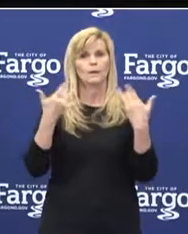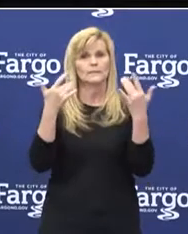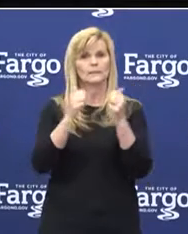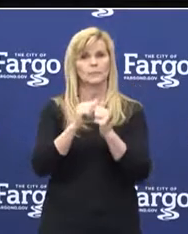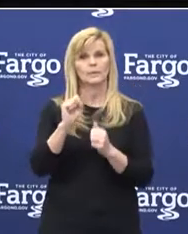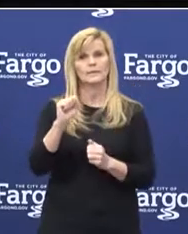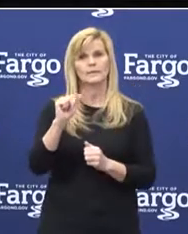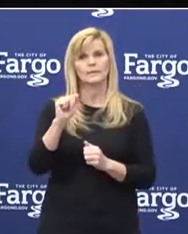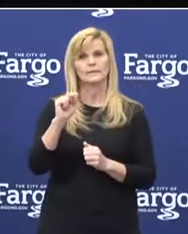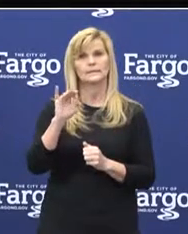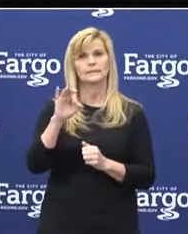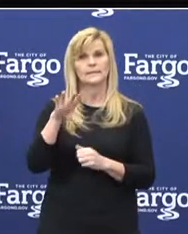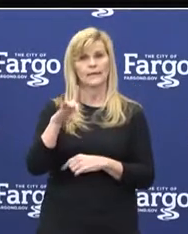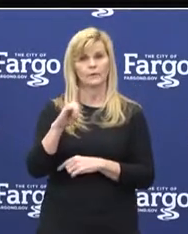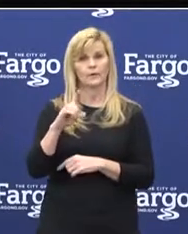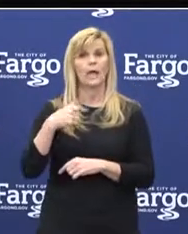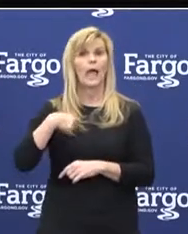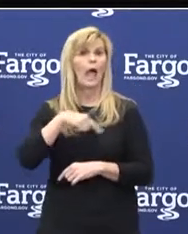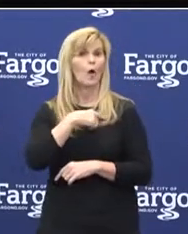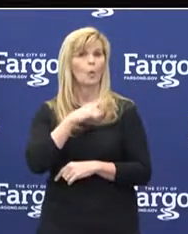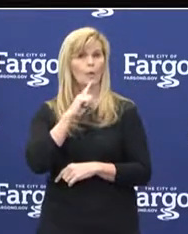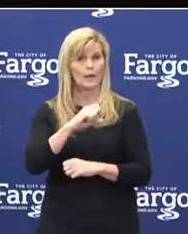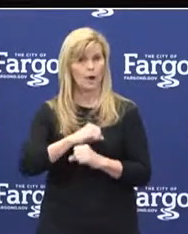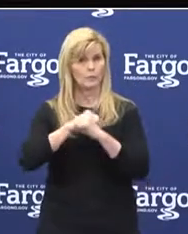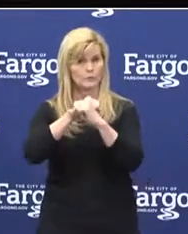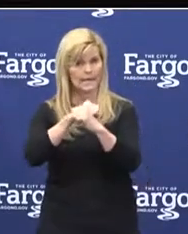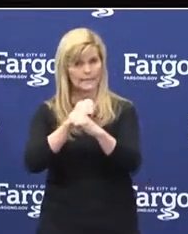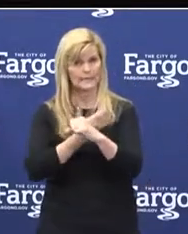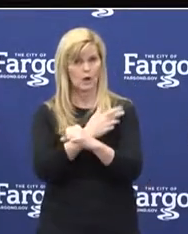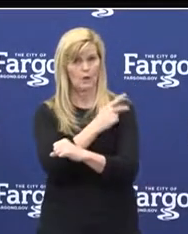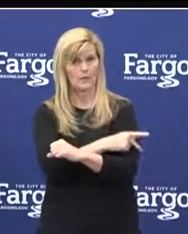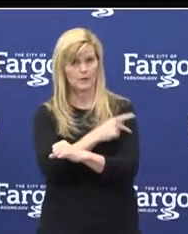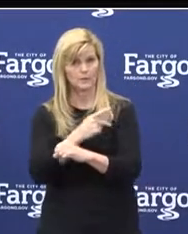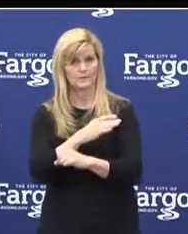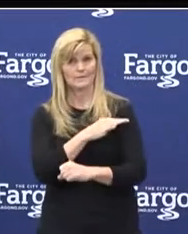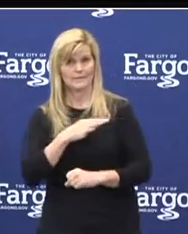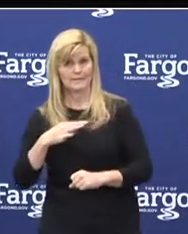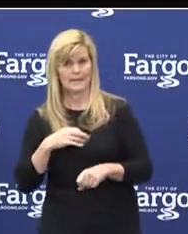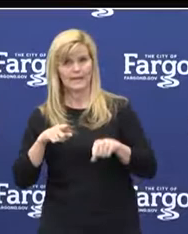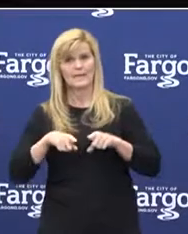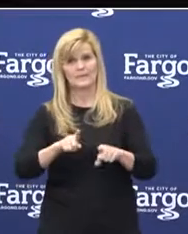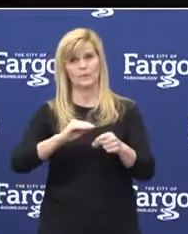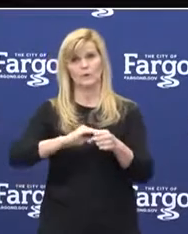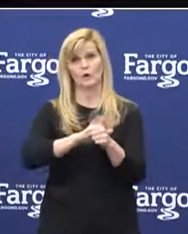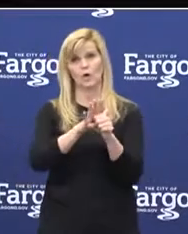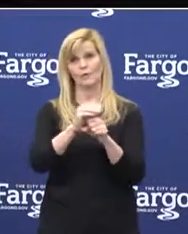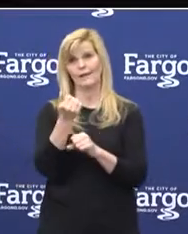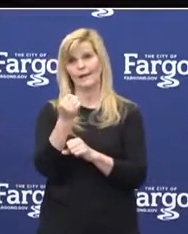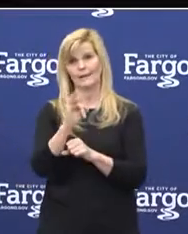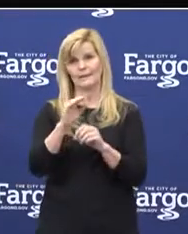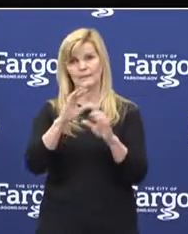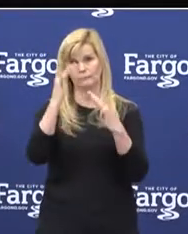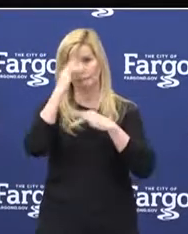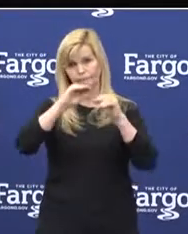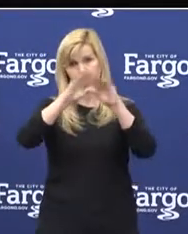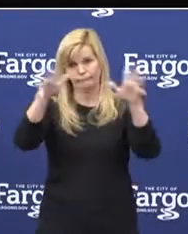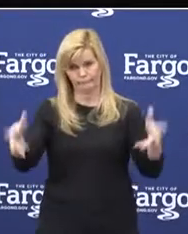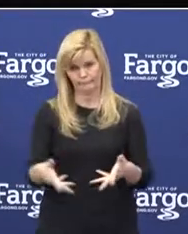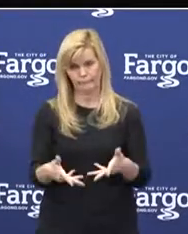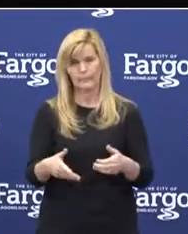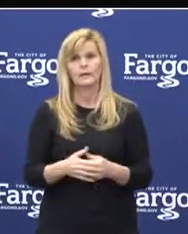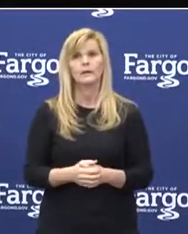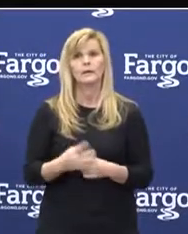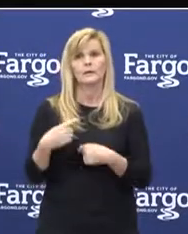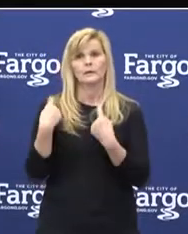is protecting our patients, staff, and community during the COVID-19 pandemic. We are caring currently for